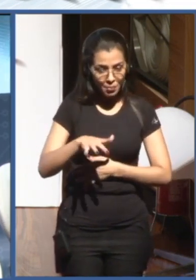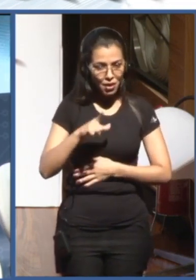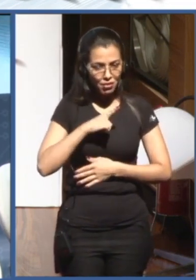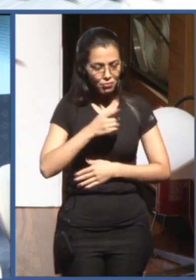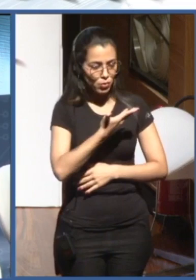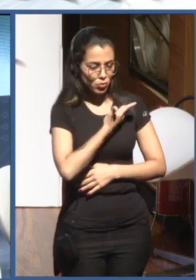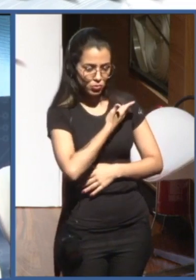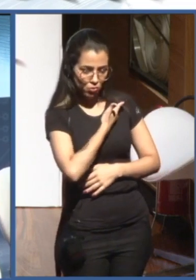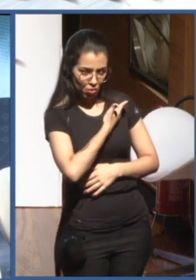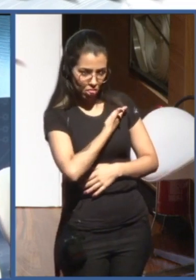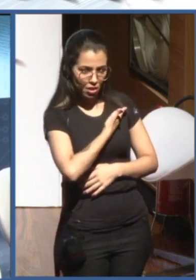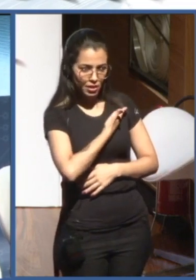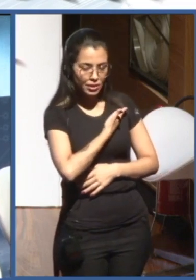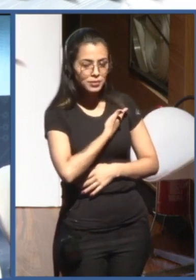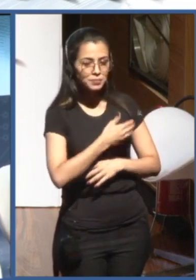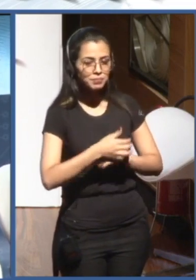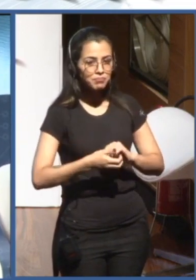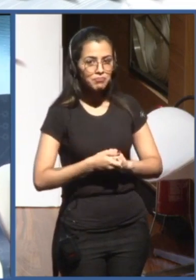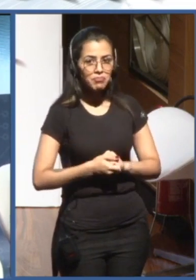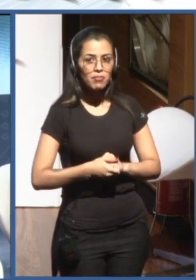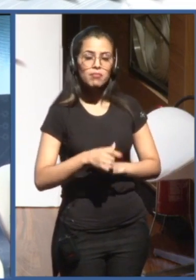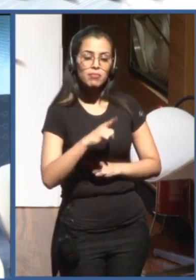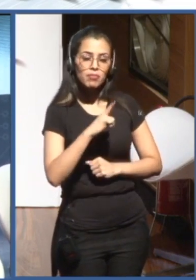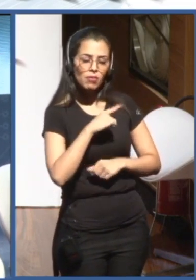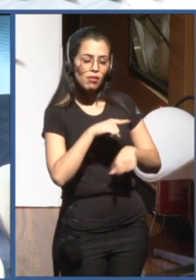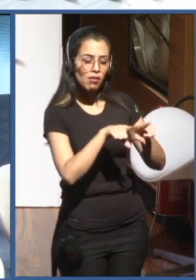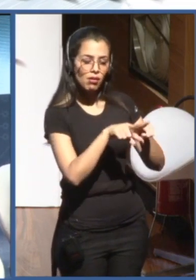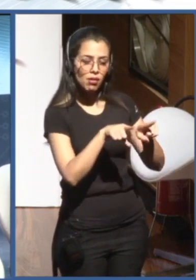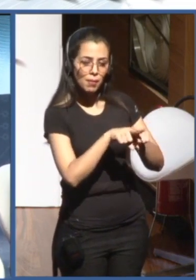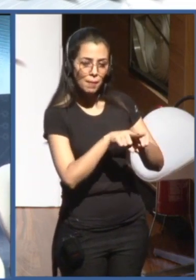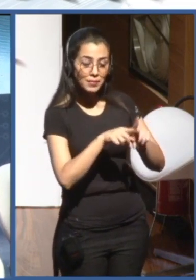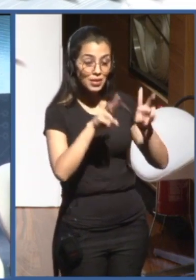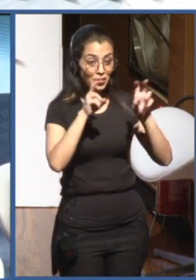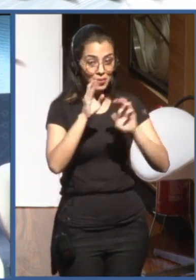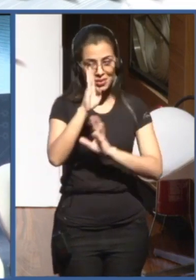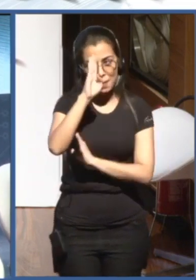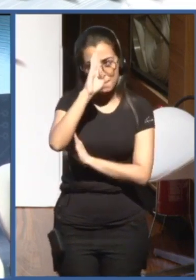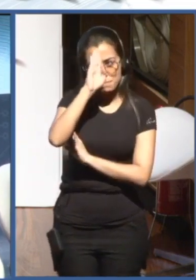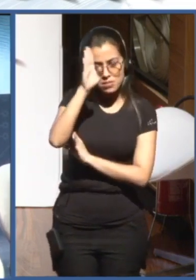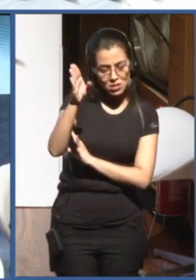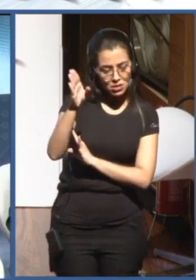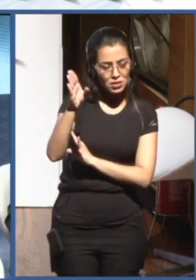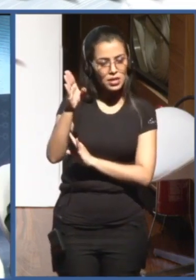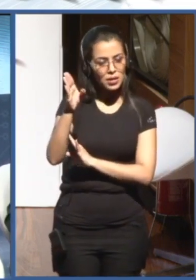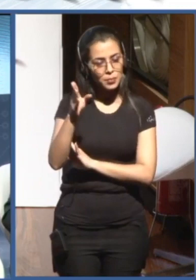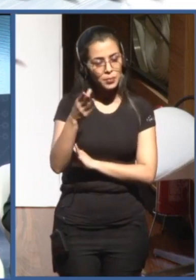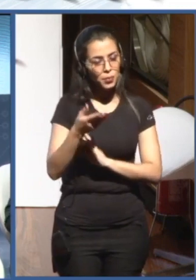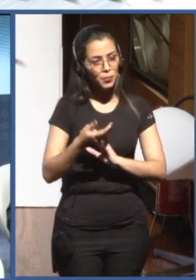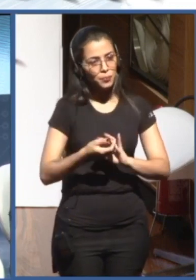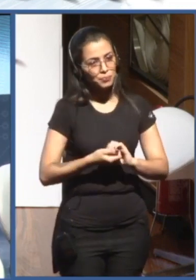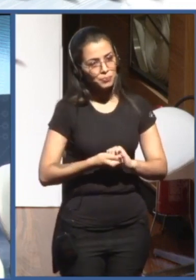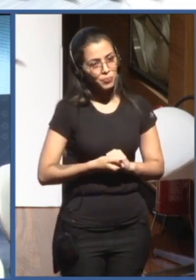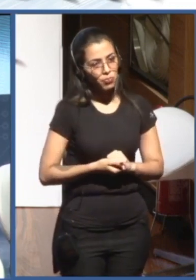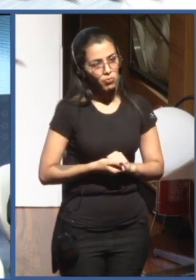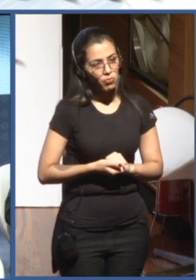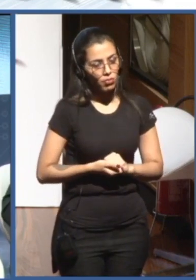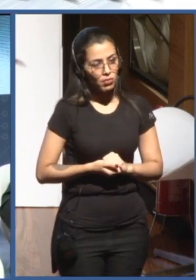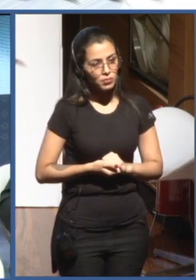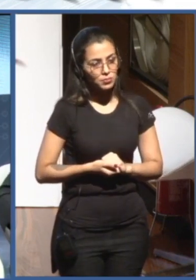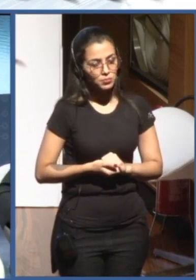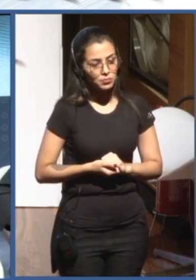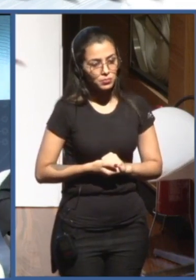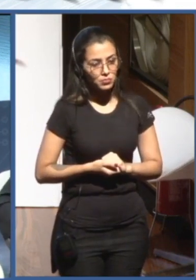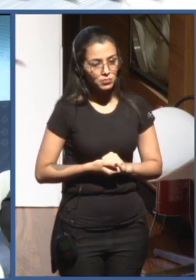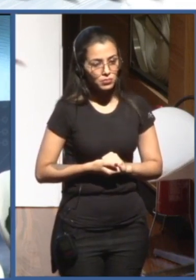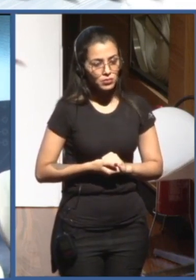thinking about IEEE's principles for responsible adoption of AI. But there's been a missing part in this equation,